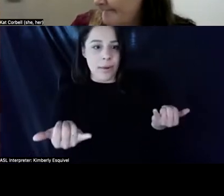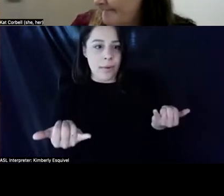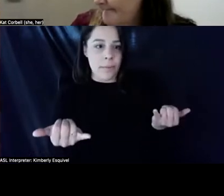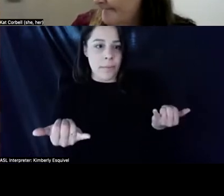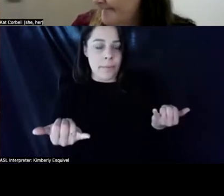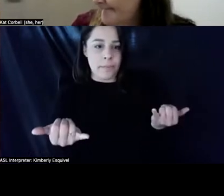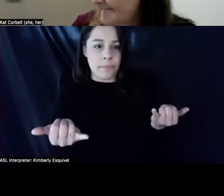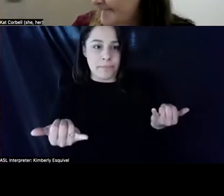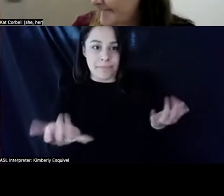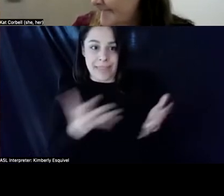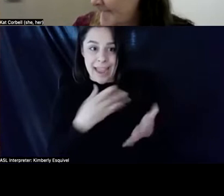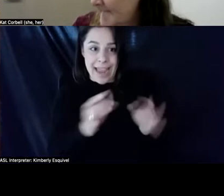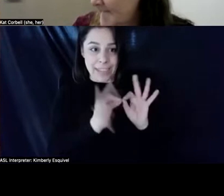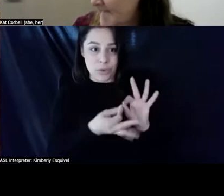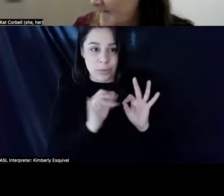and interpret it?